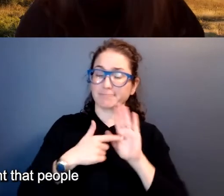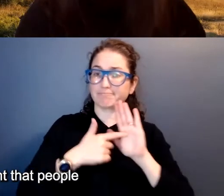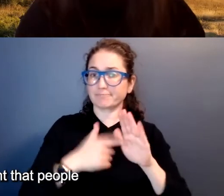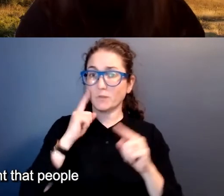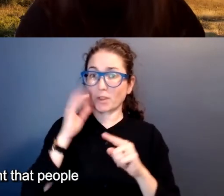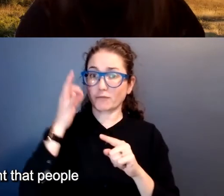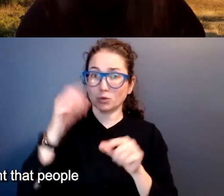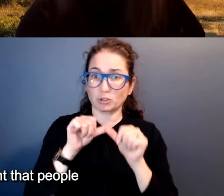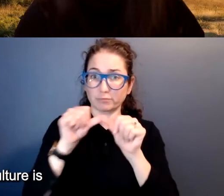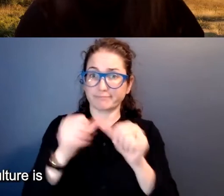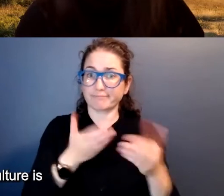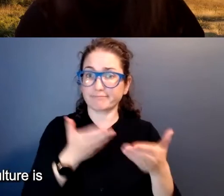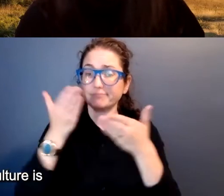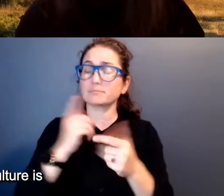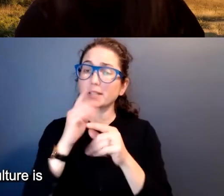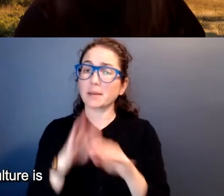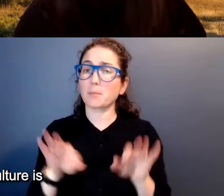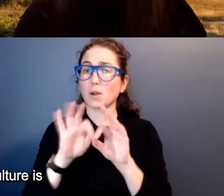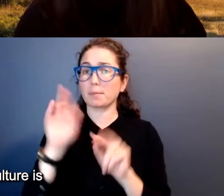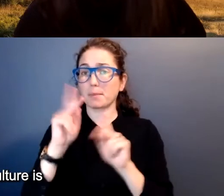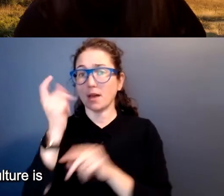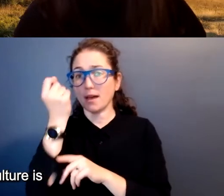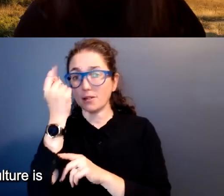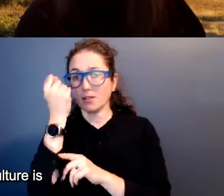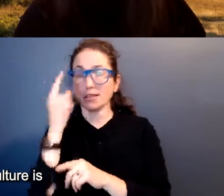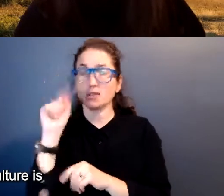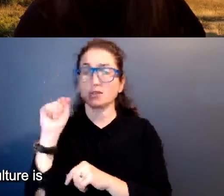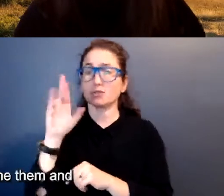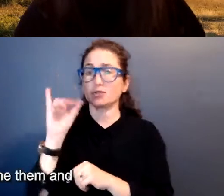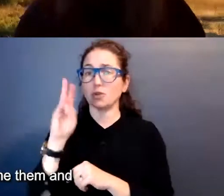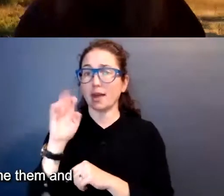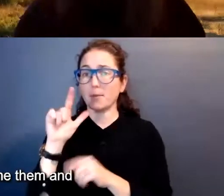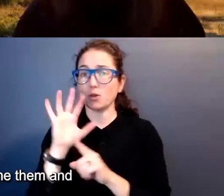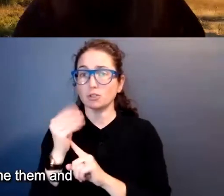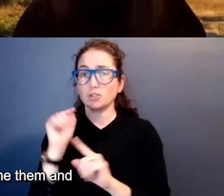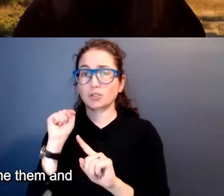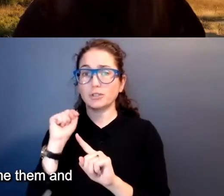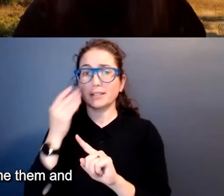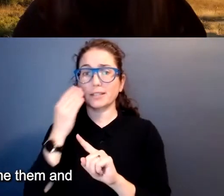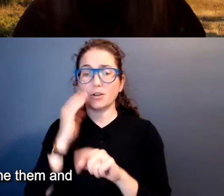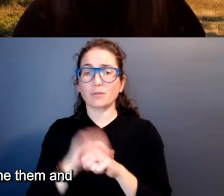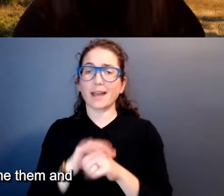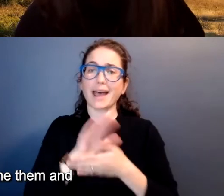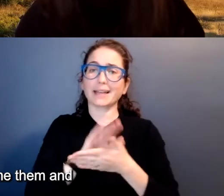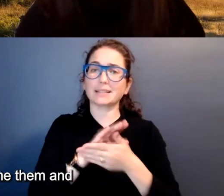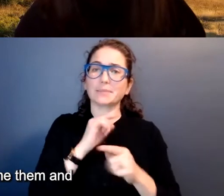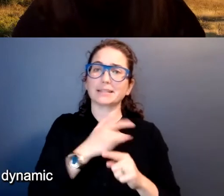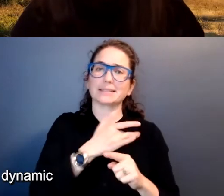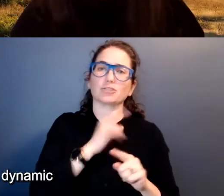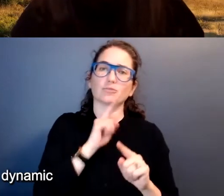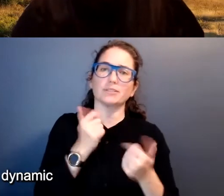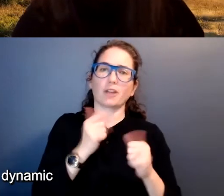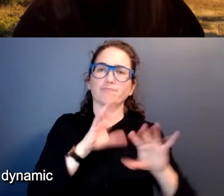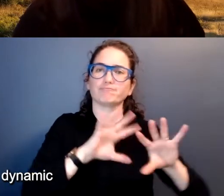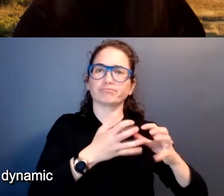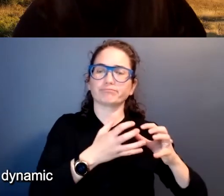it's really important that people understand that tribal cultures, while academia tends to try to frame them and freeze